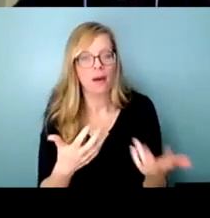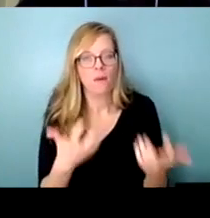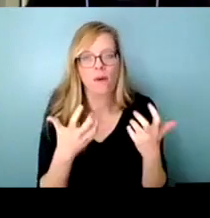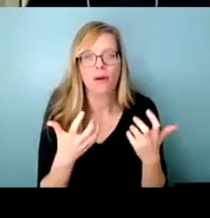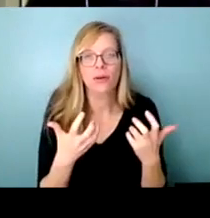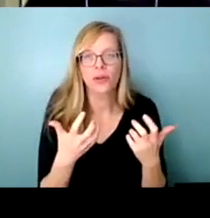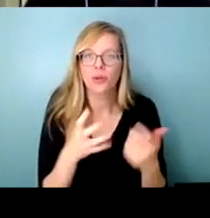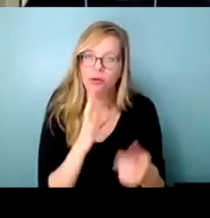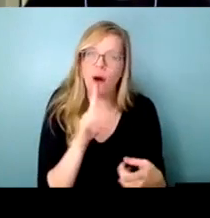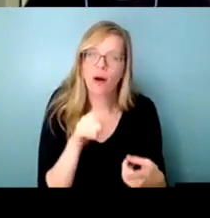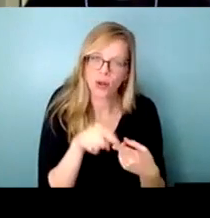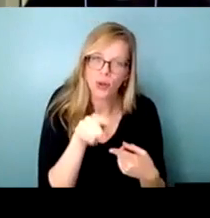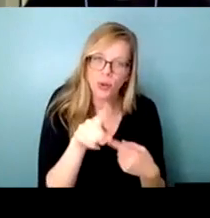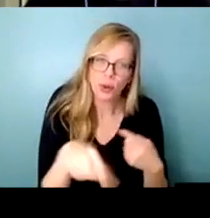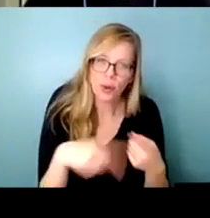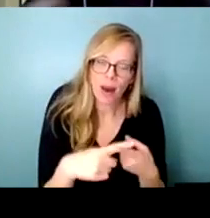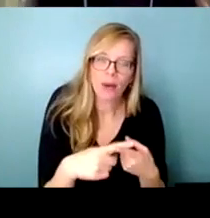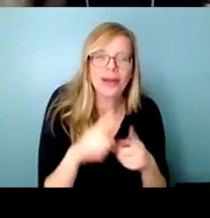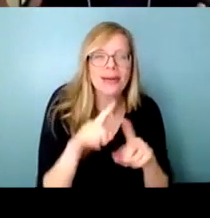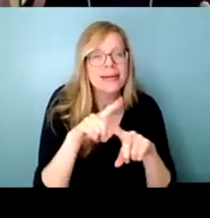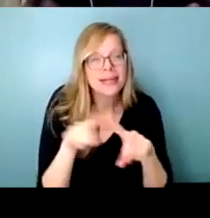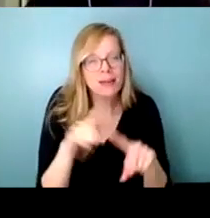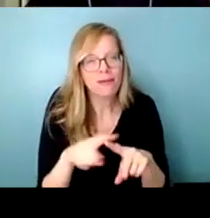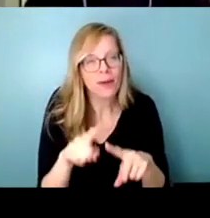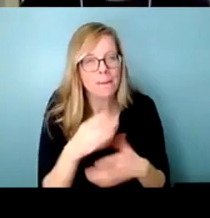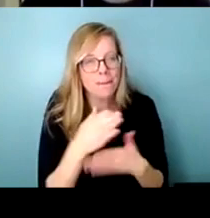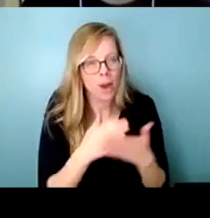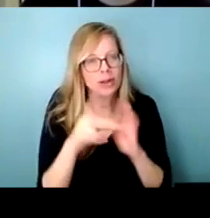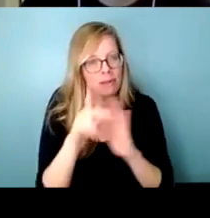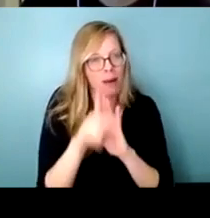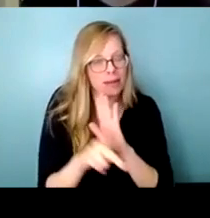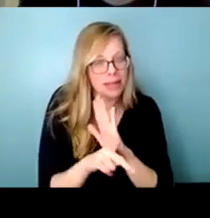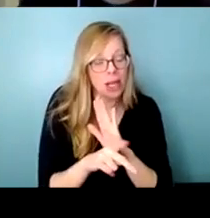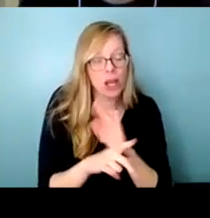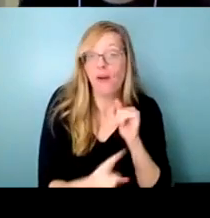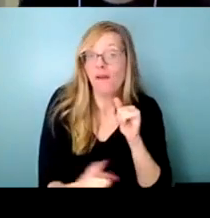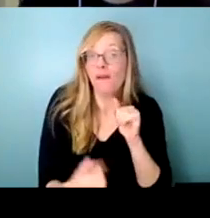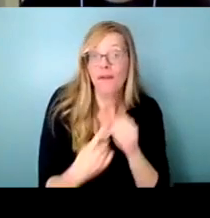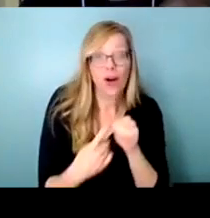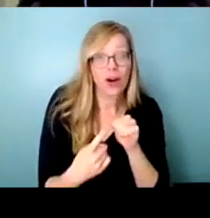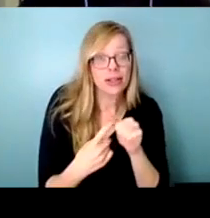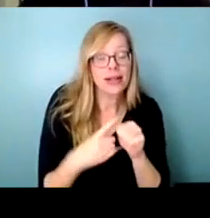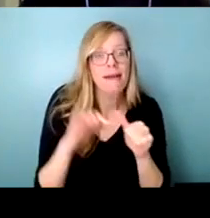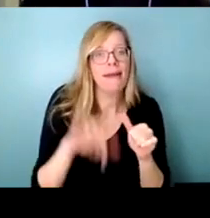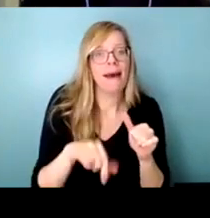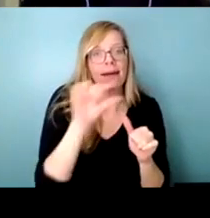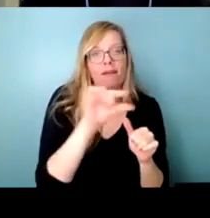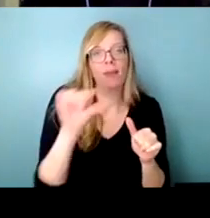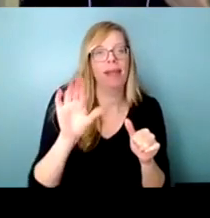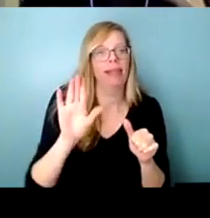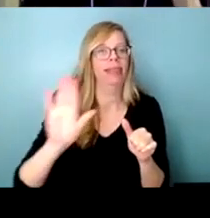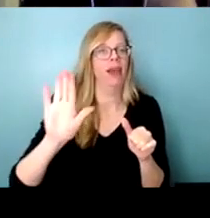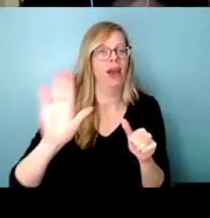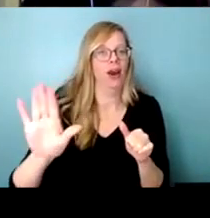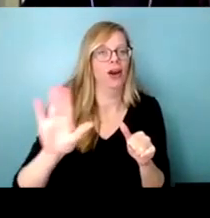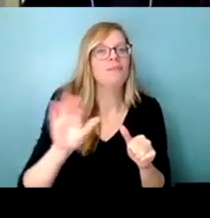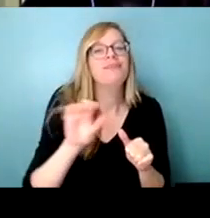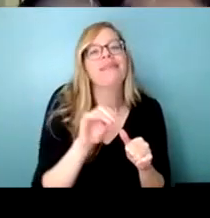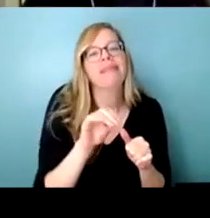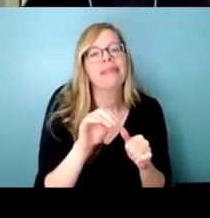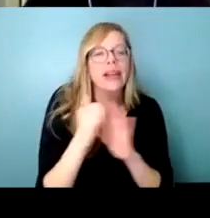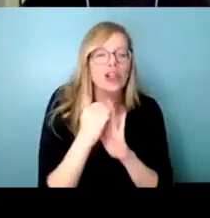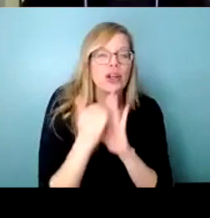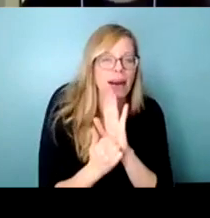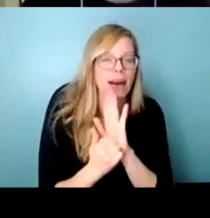few things i want to just um talk to you about these different aspects of policy um so the first is the government's agenda so a